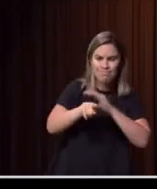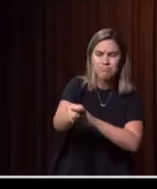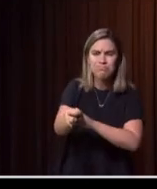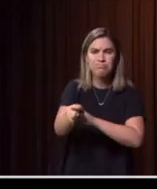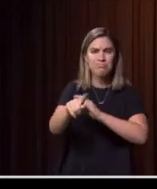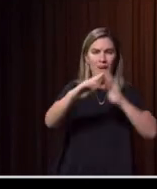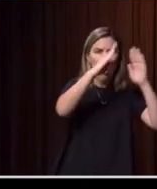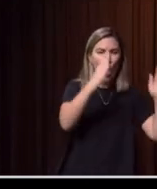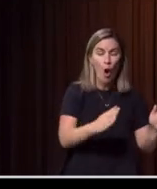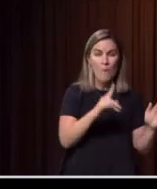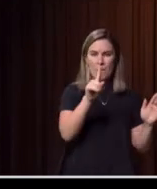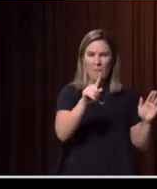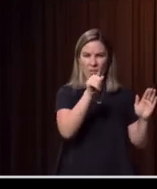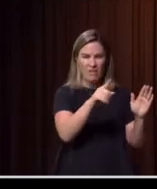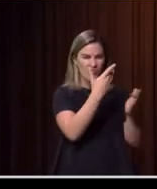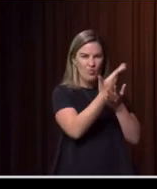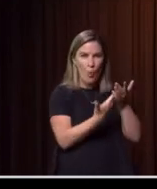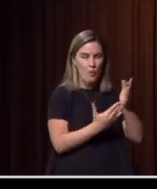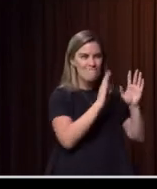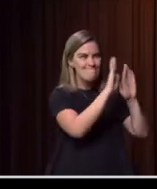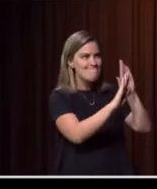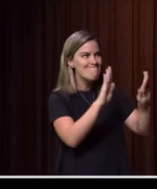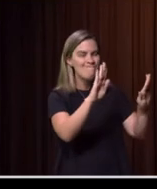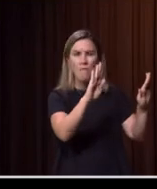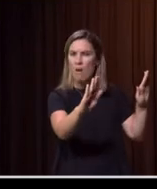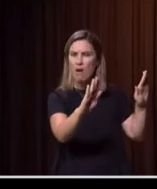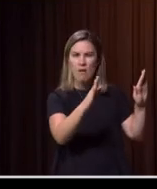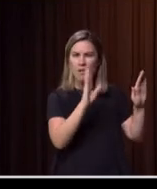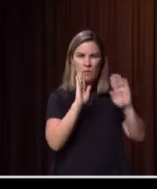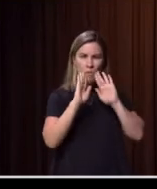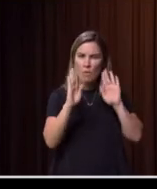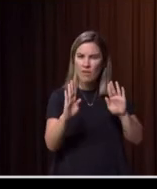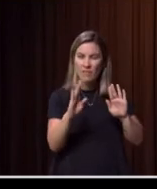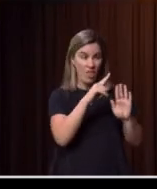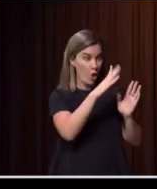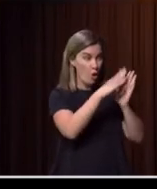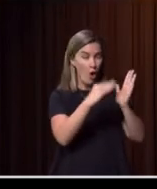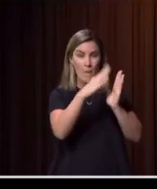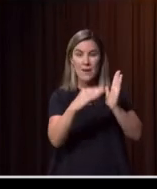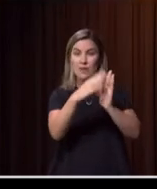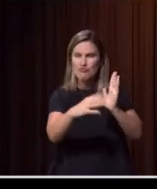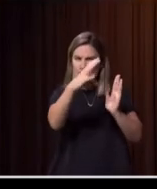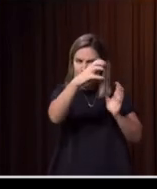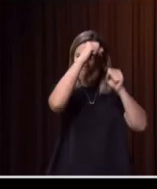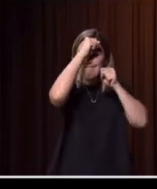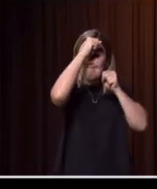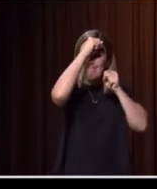a moment in time that were captured and they were put on display and there were copies made so that people could keep those artefacts and share those artefacts and tell